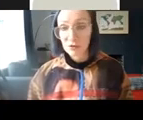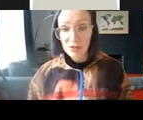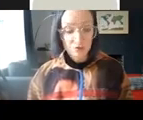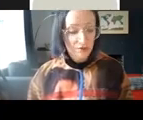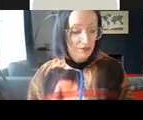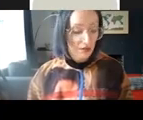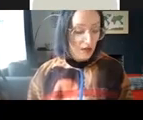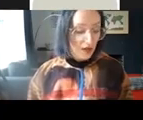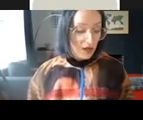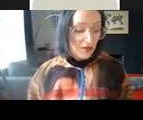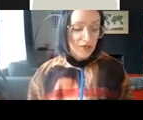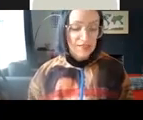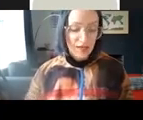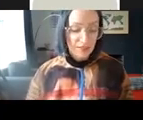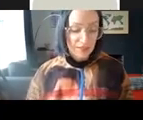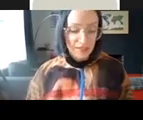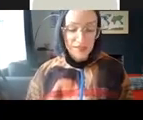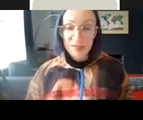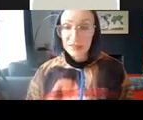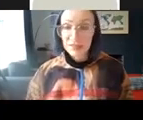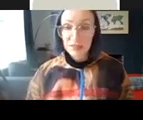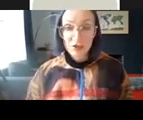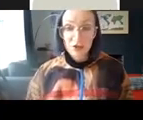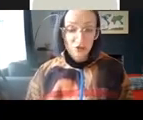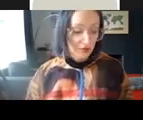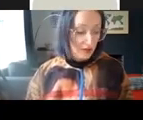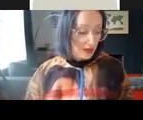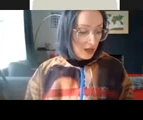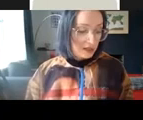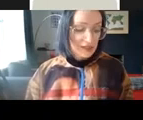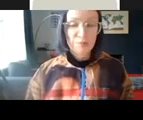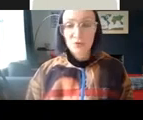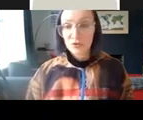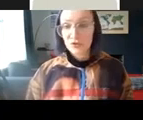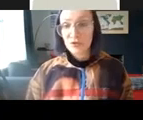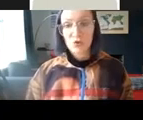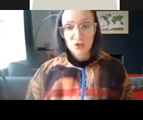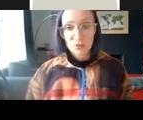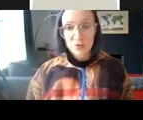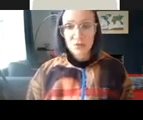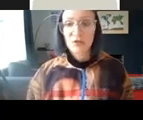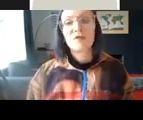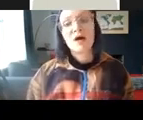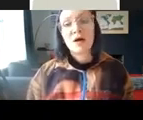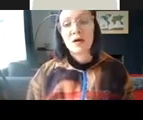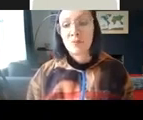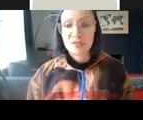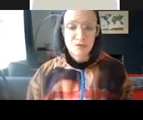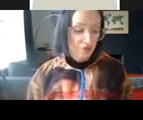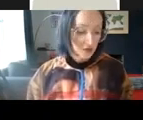relevant curators, examined the guest existing literature and explored during workshops with